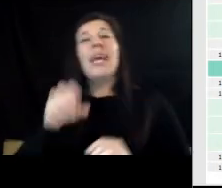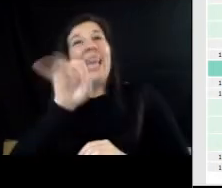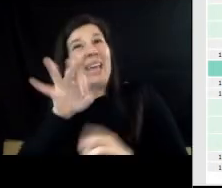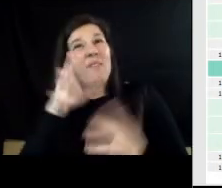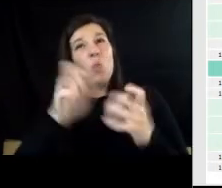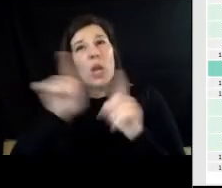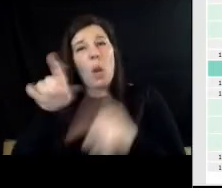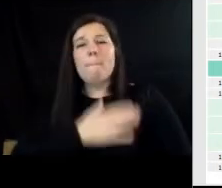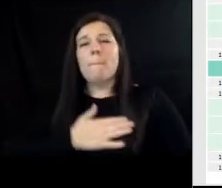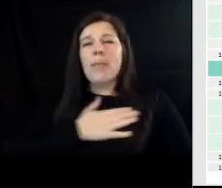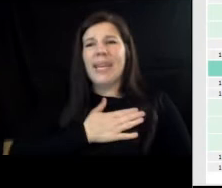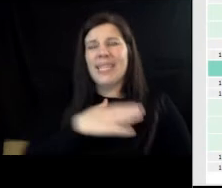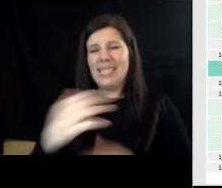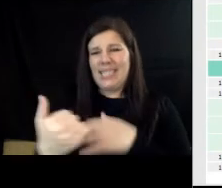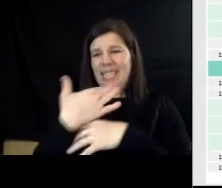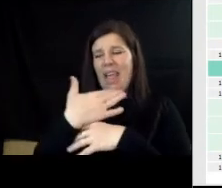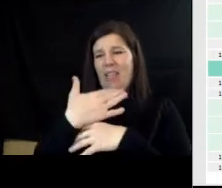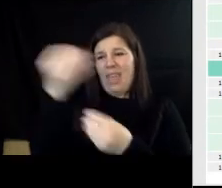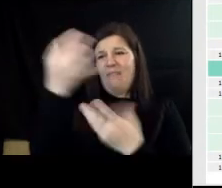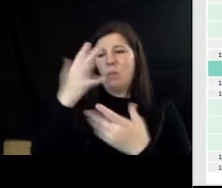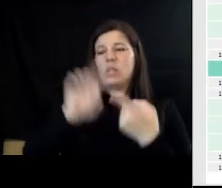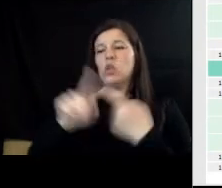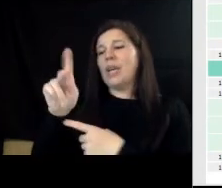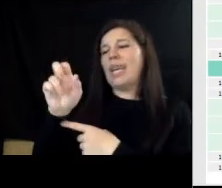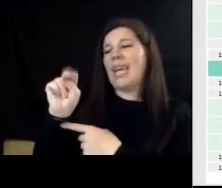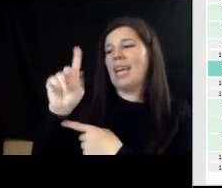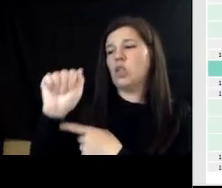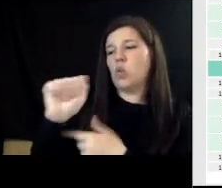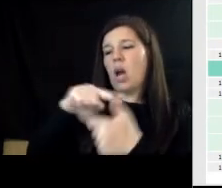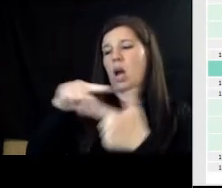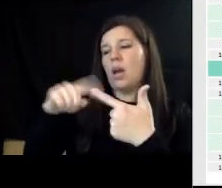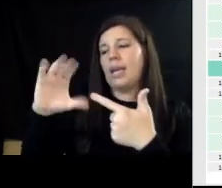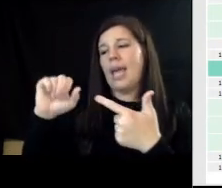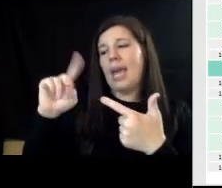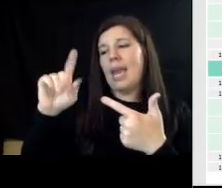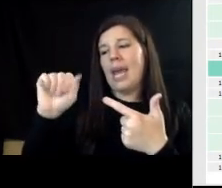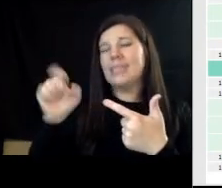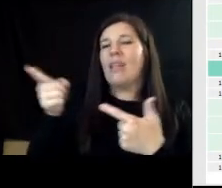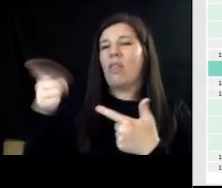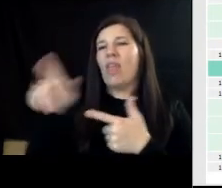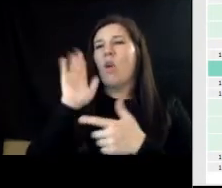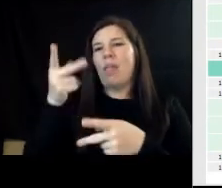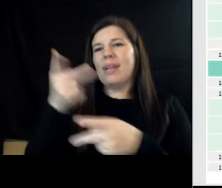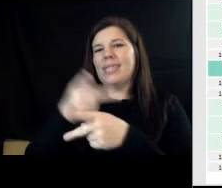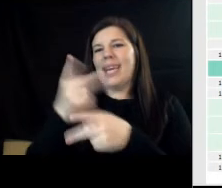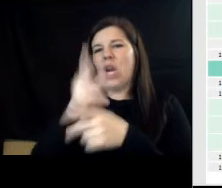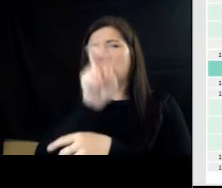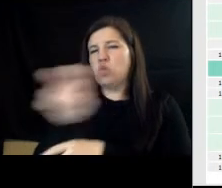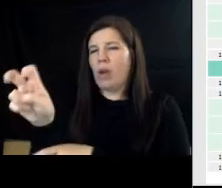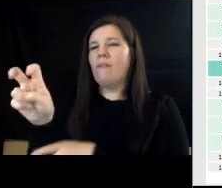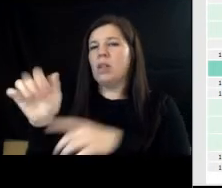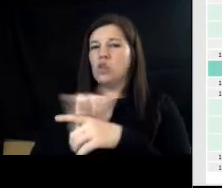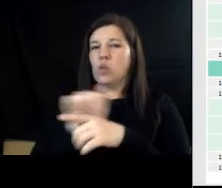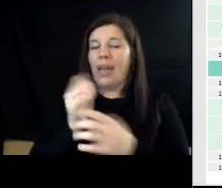uh passing that information on to kendra and candace they will take care of the travel training stuff because it has to come back here as well at an